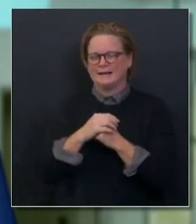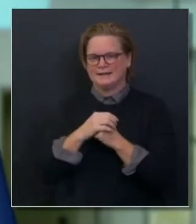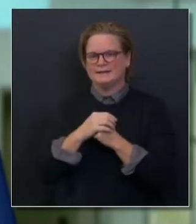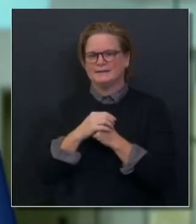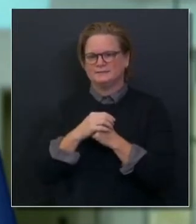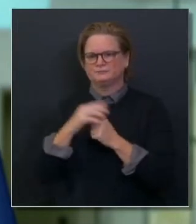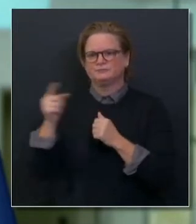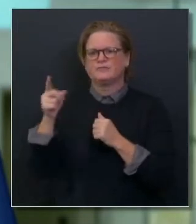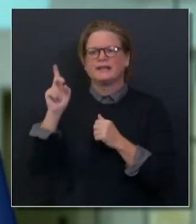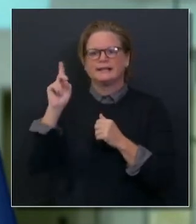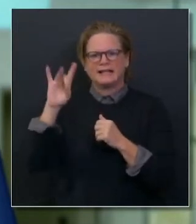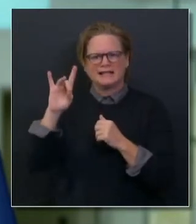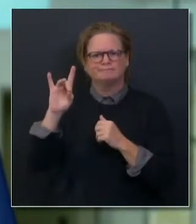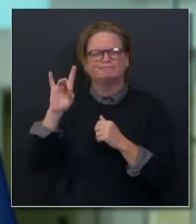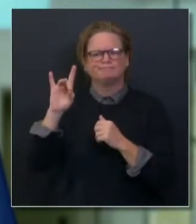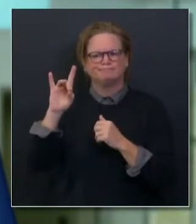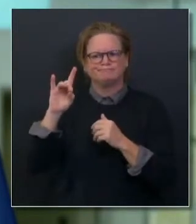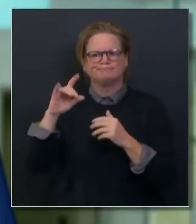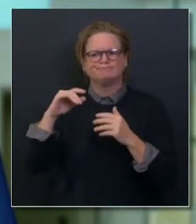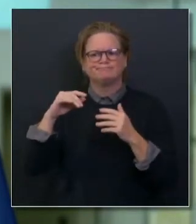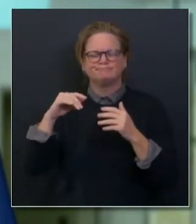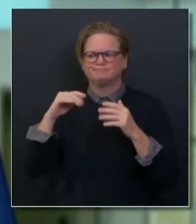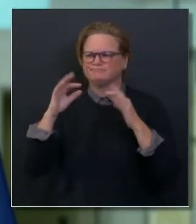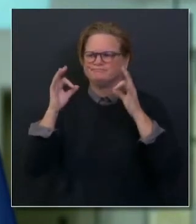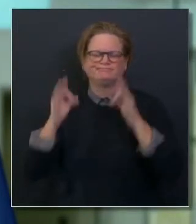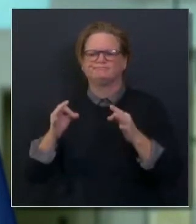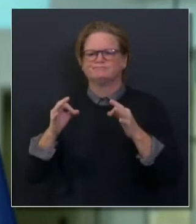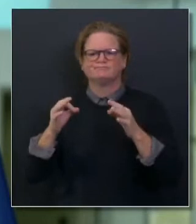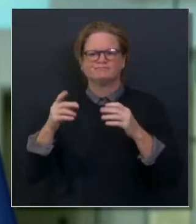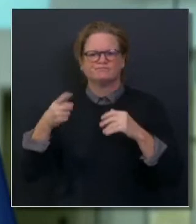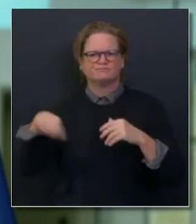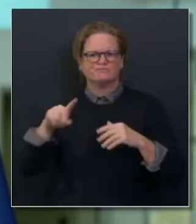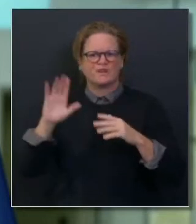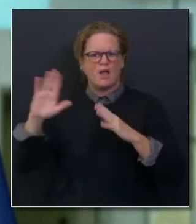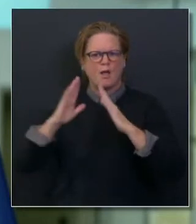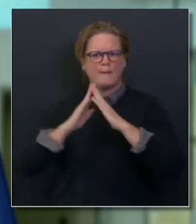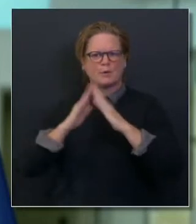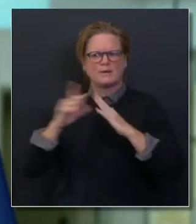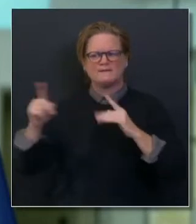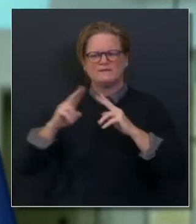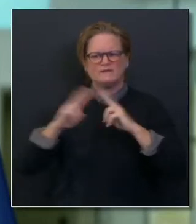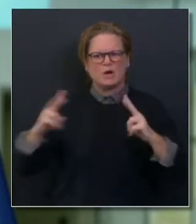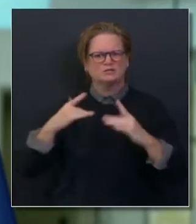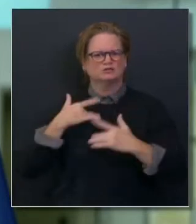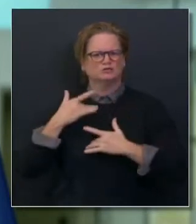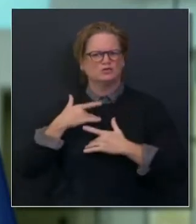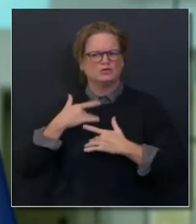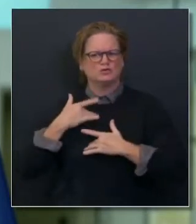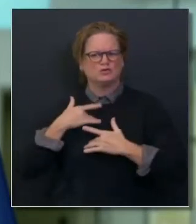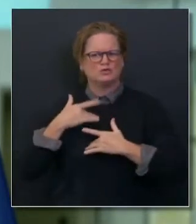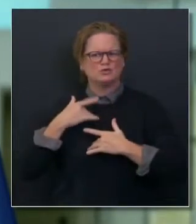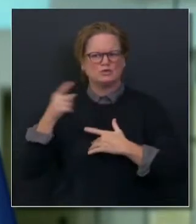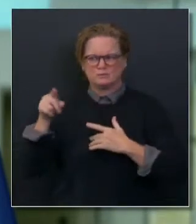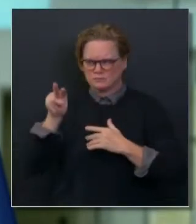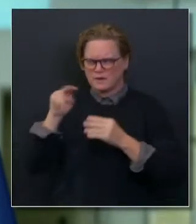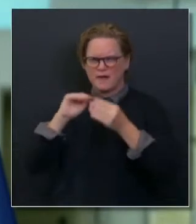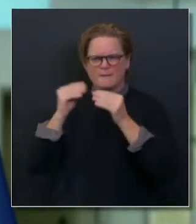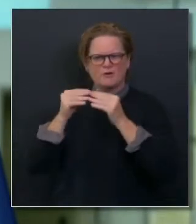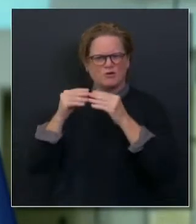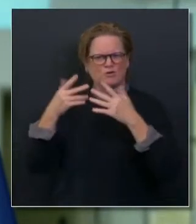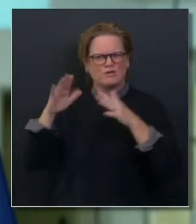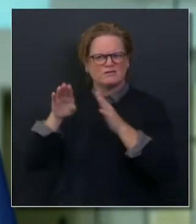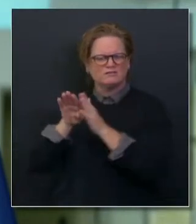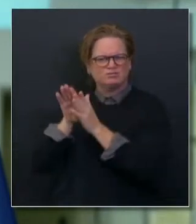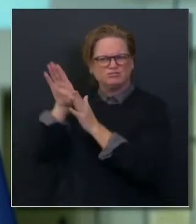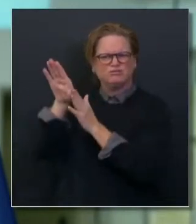compliance and expressing concern about their case rates. But there was a recognition in the community, he was just saying, just with folks he comes